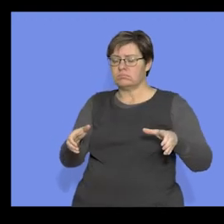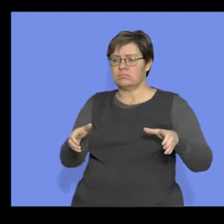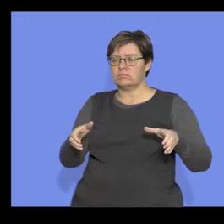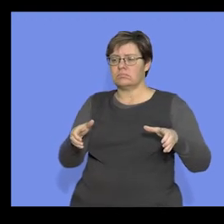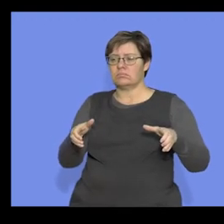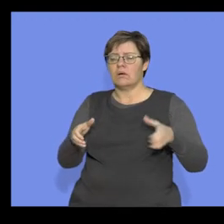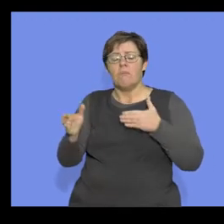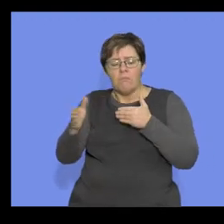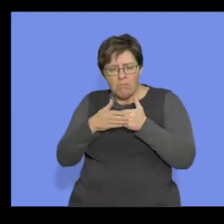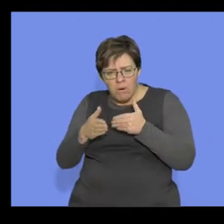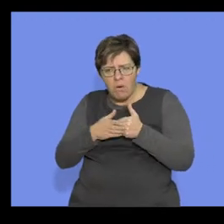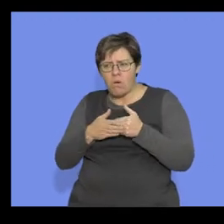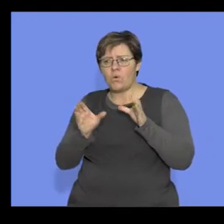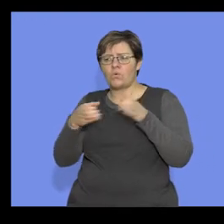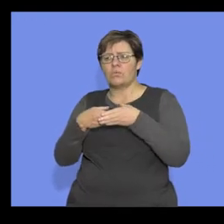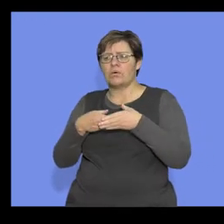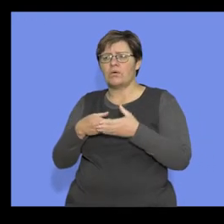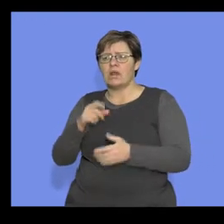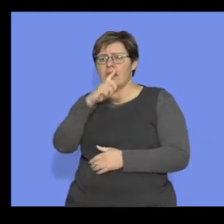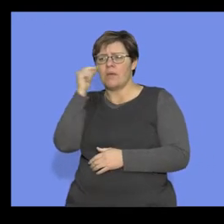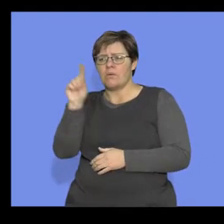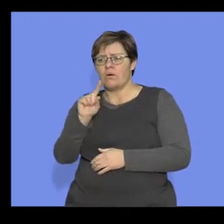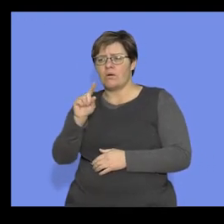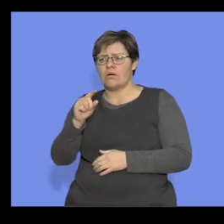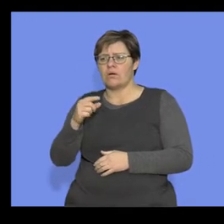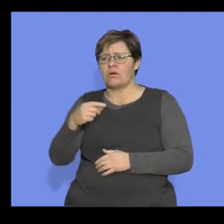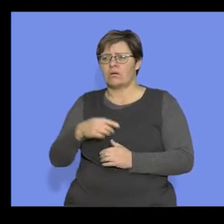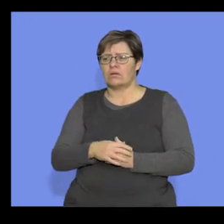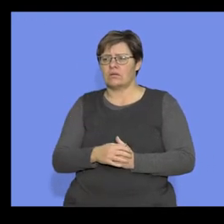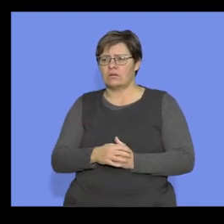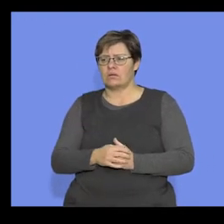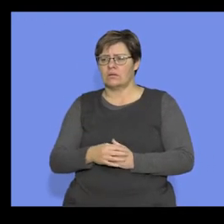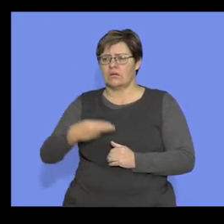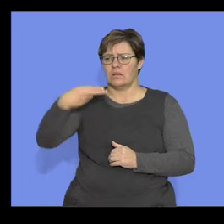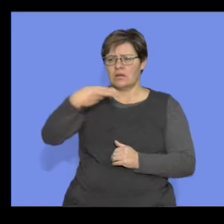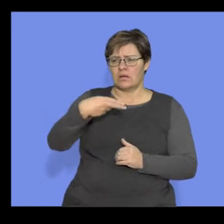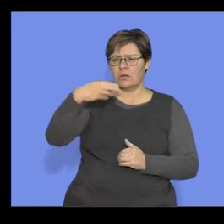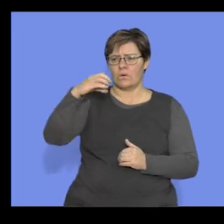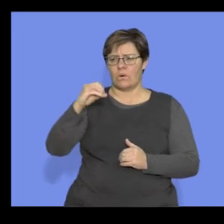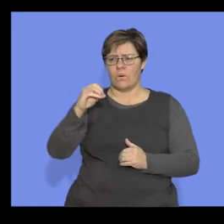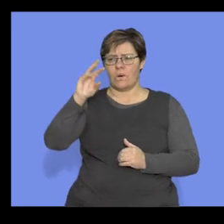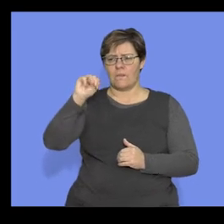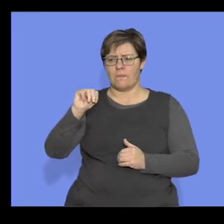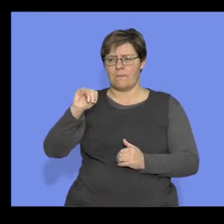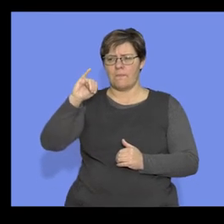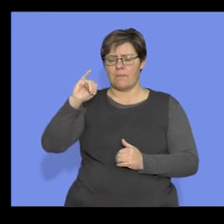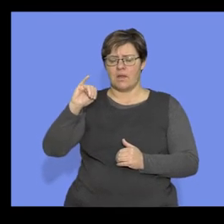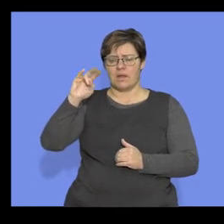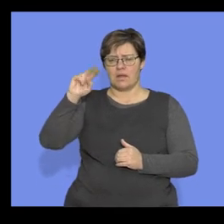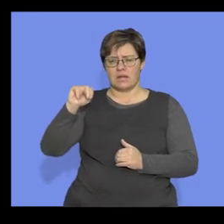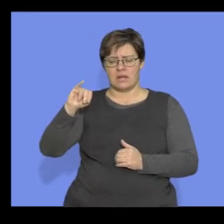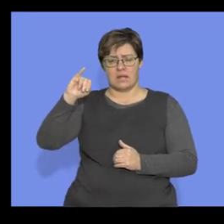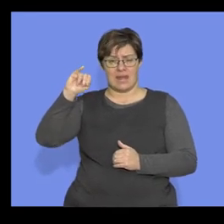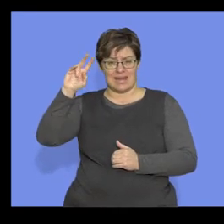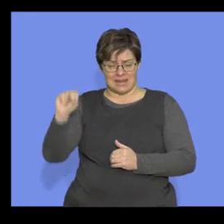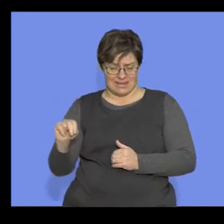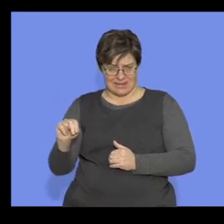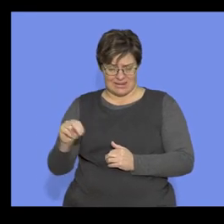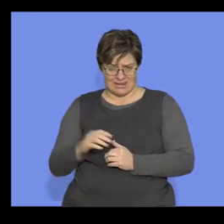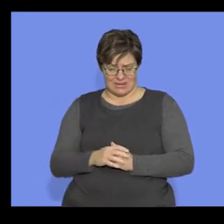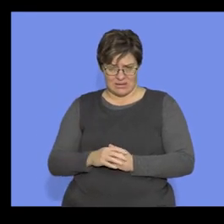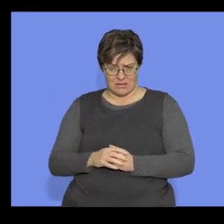another group called the hominids. And what were the hominids?